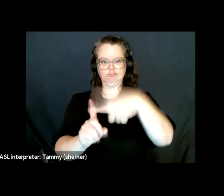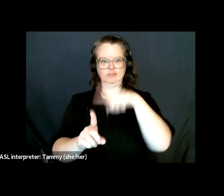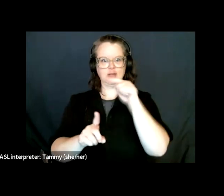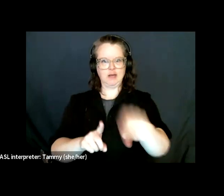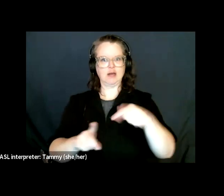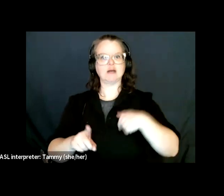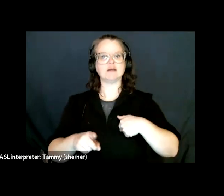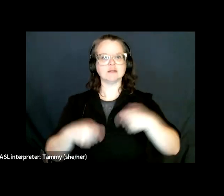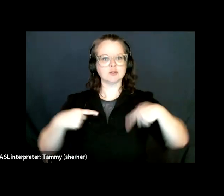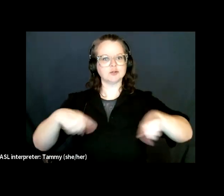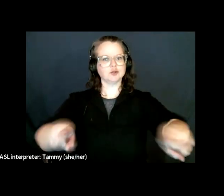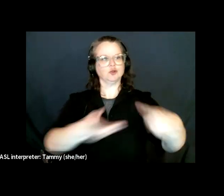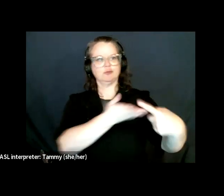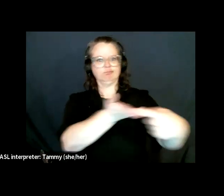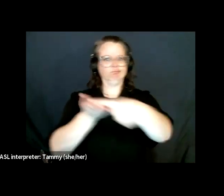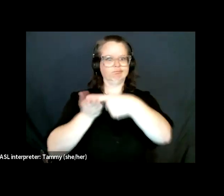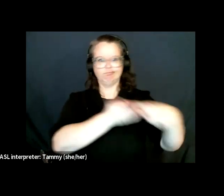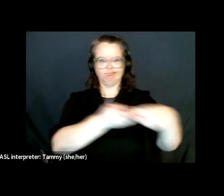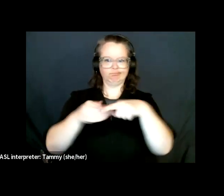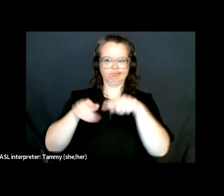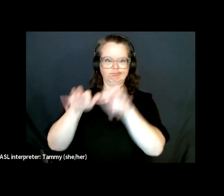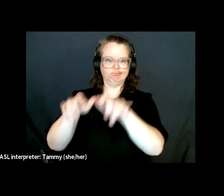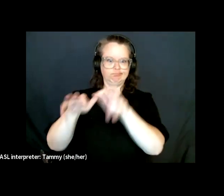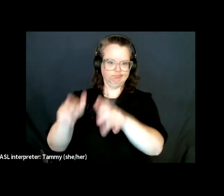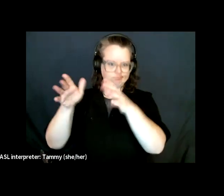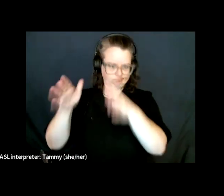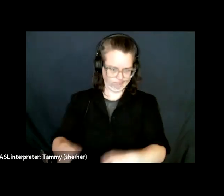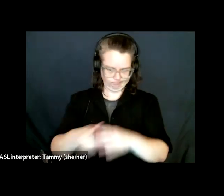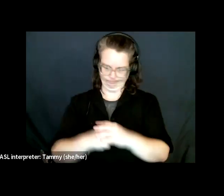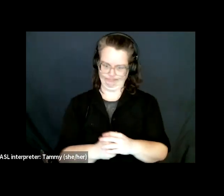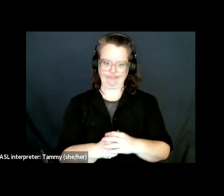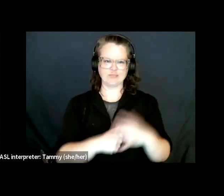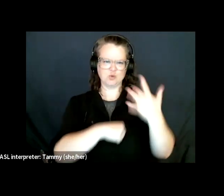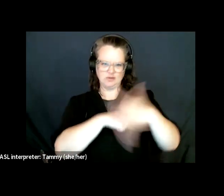please use the Q&A panel found in the bottom menu.